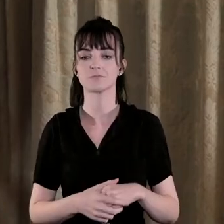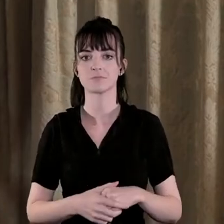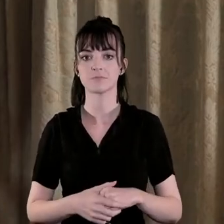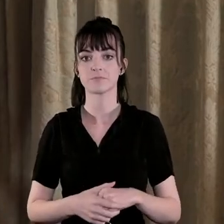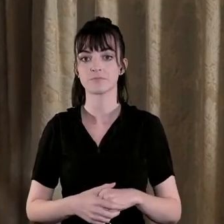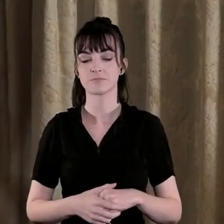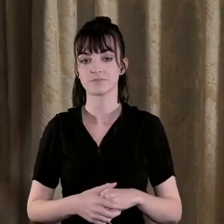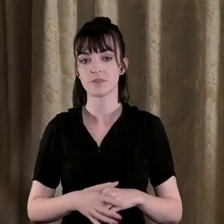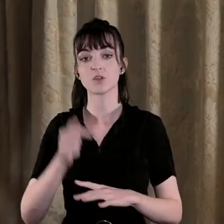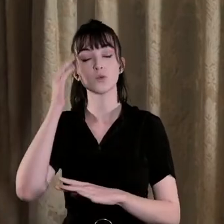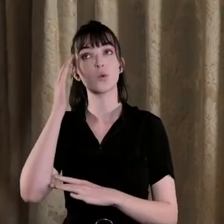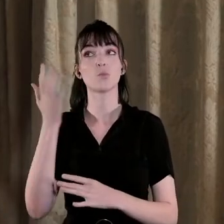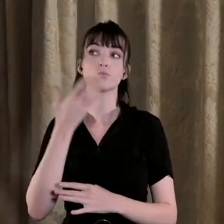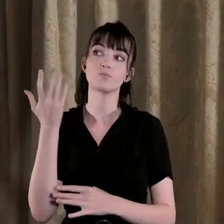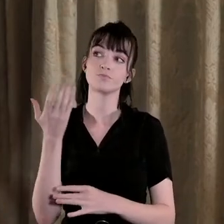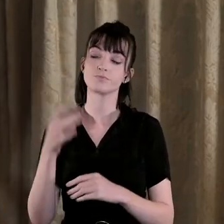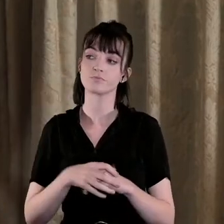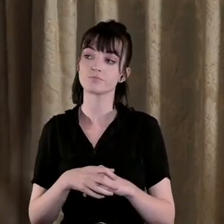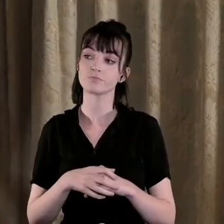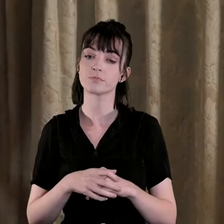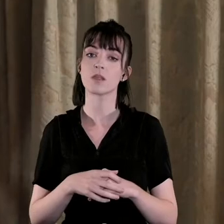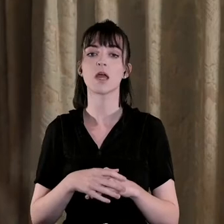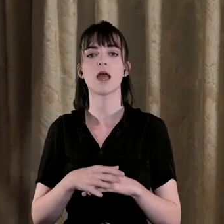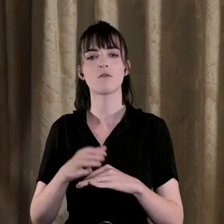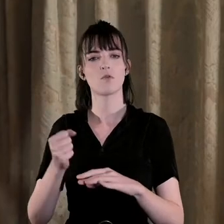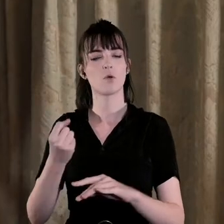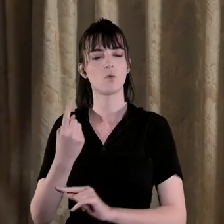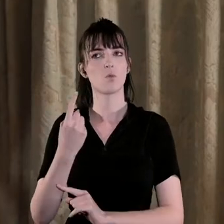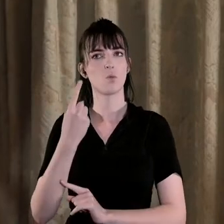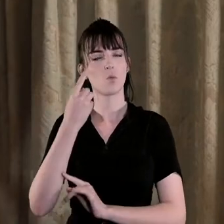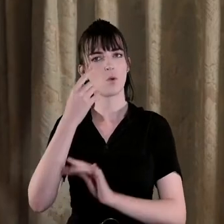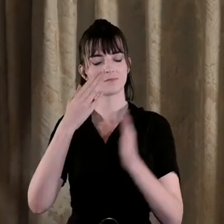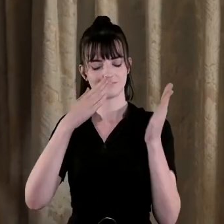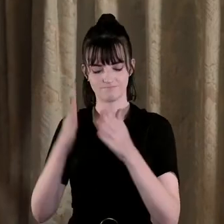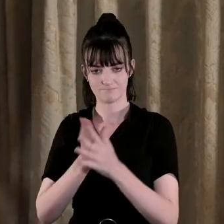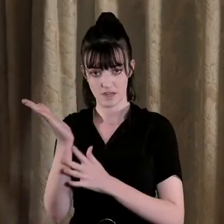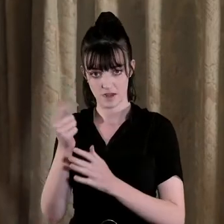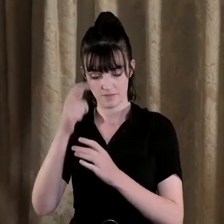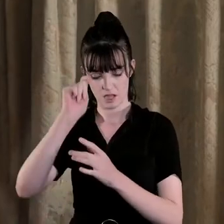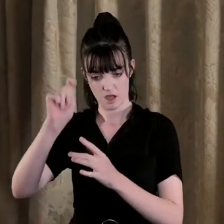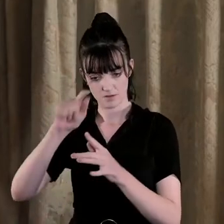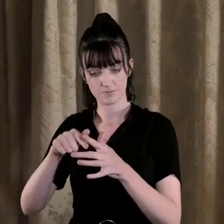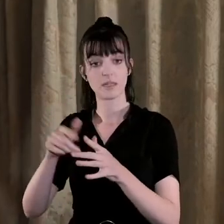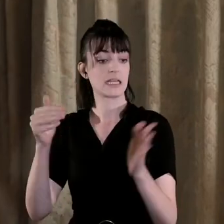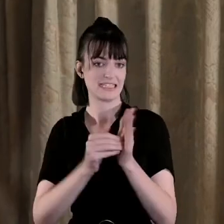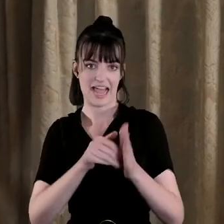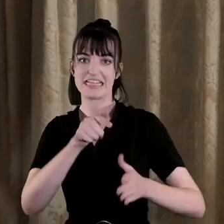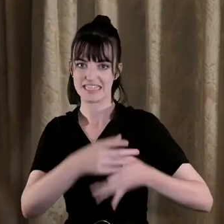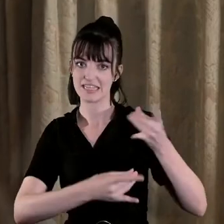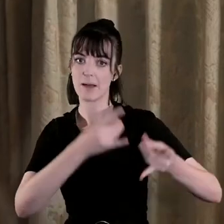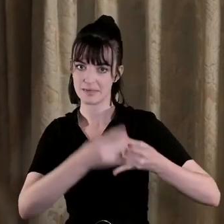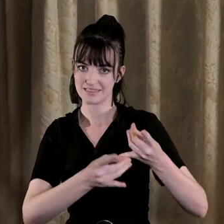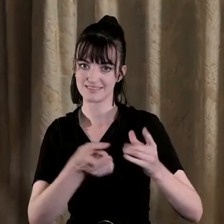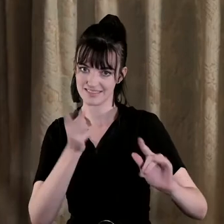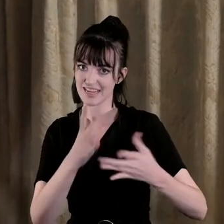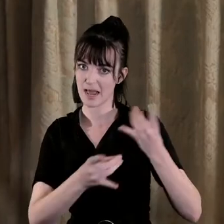there's you know there's a school of thought that while these things happened and of course they were going to happen in any kind of